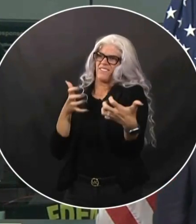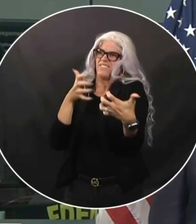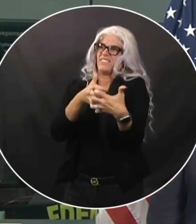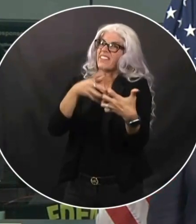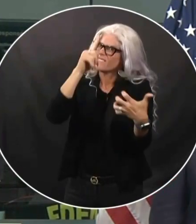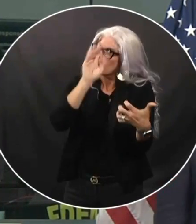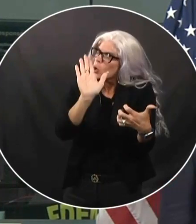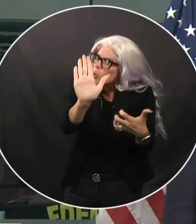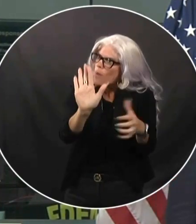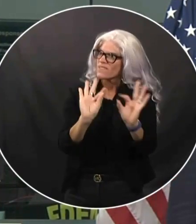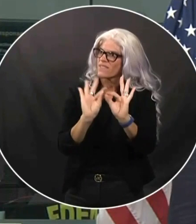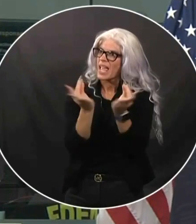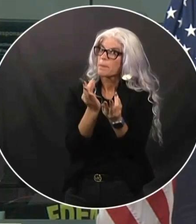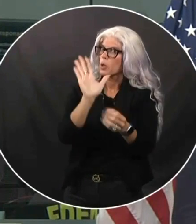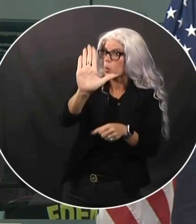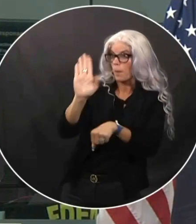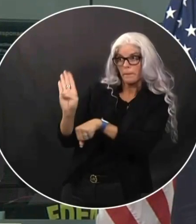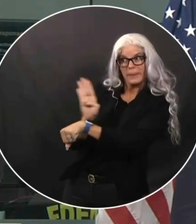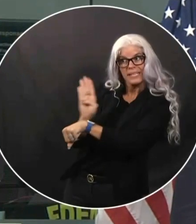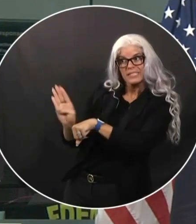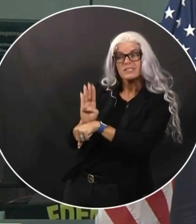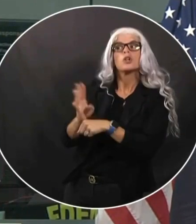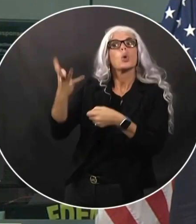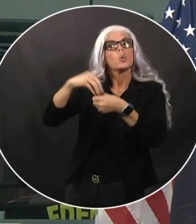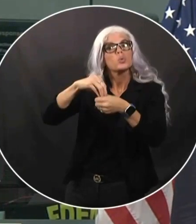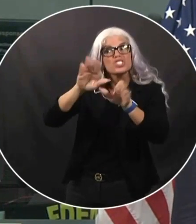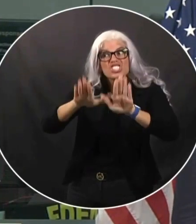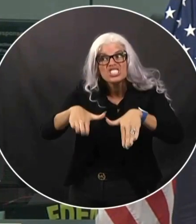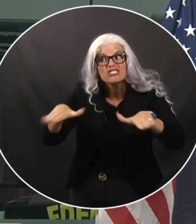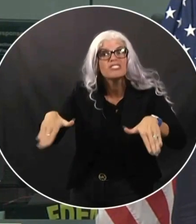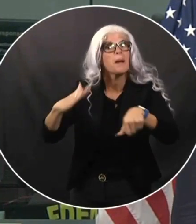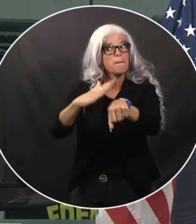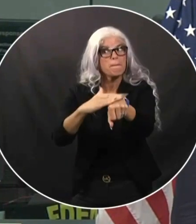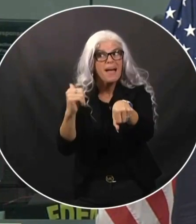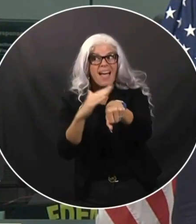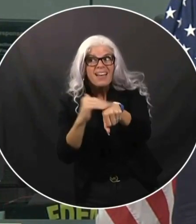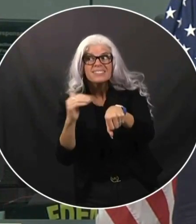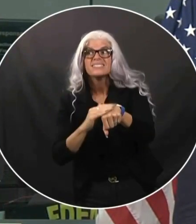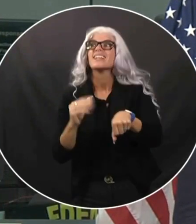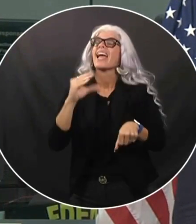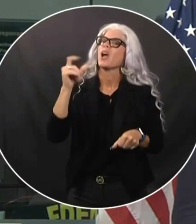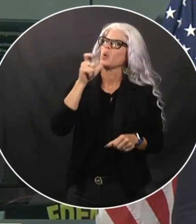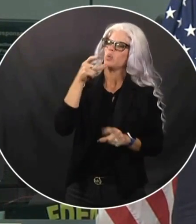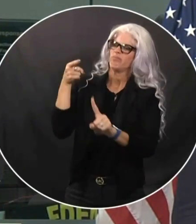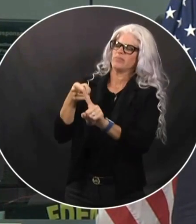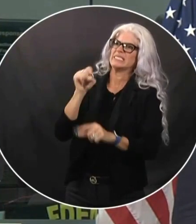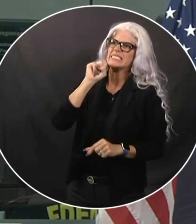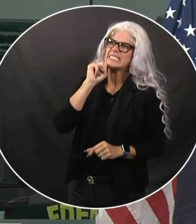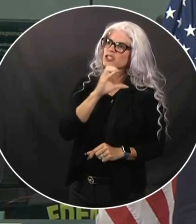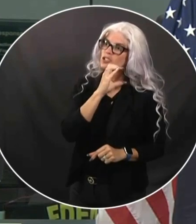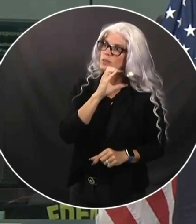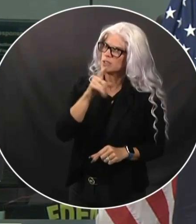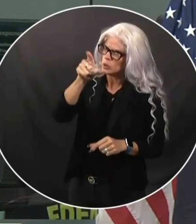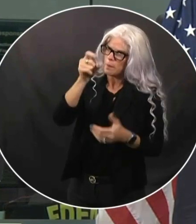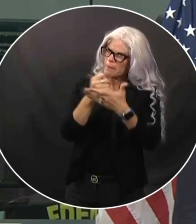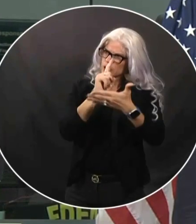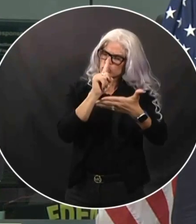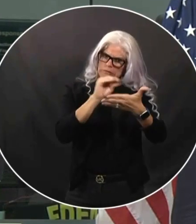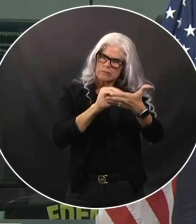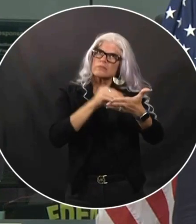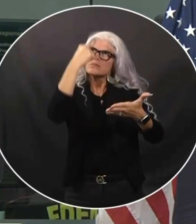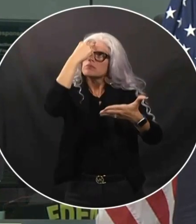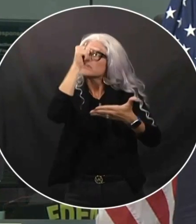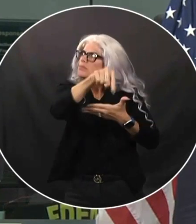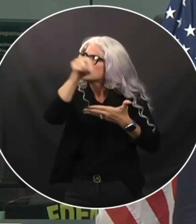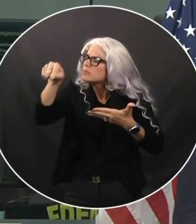include your children, pets, and seniors that you care for in your disaster preparedness plans. Know if you live in an evacuation